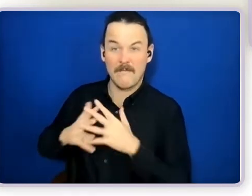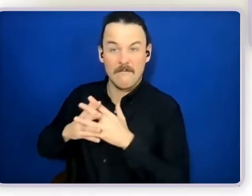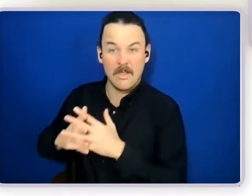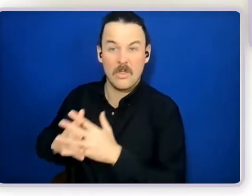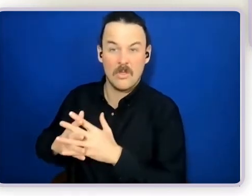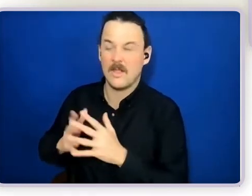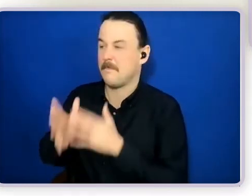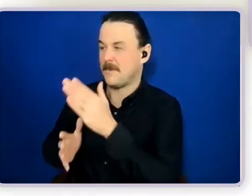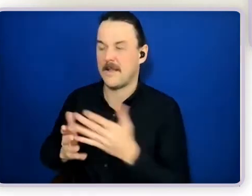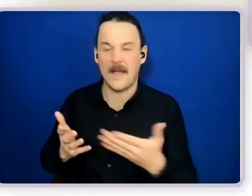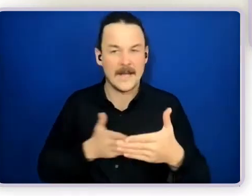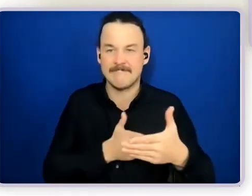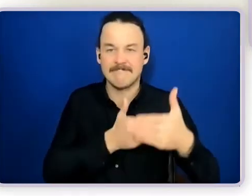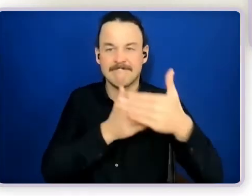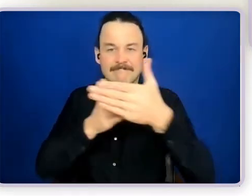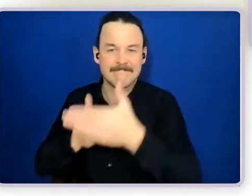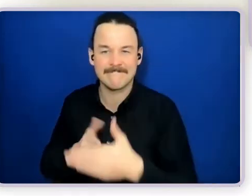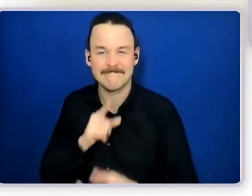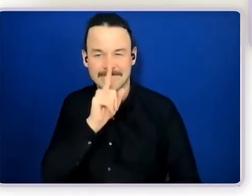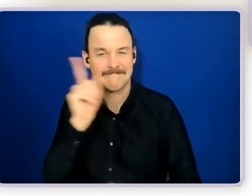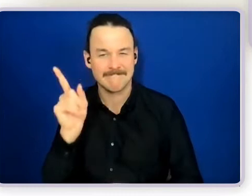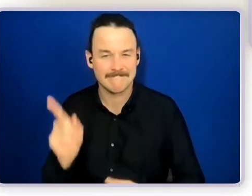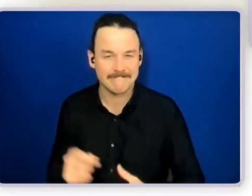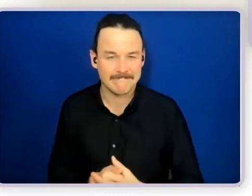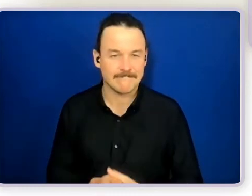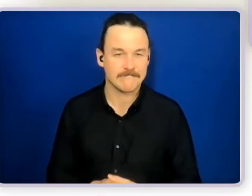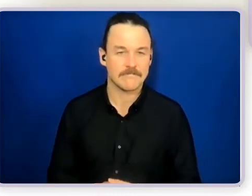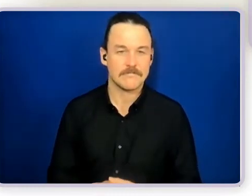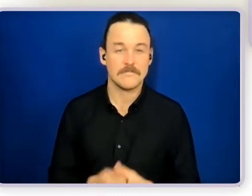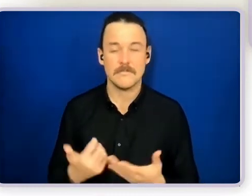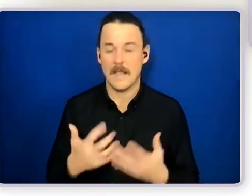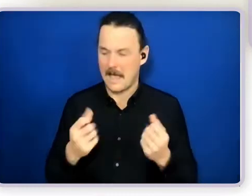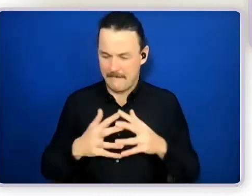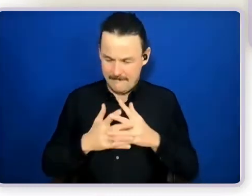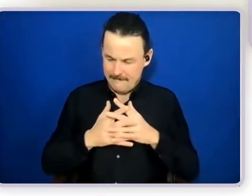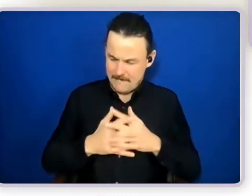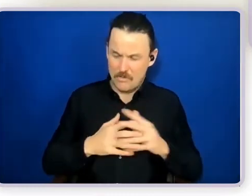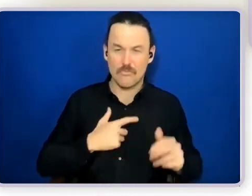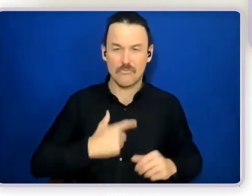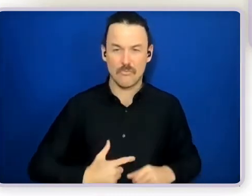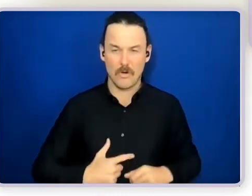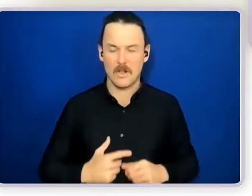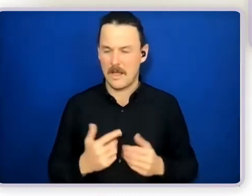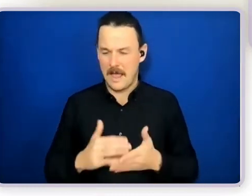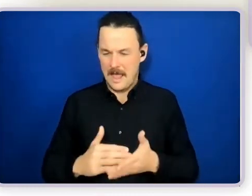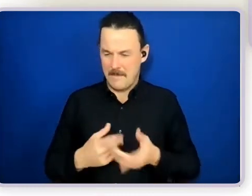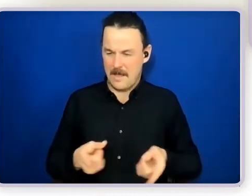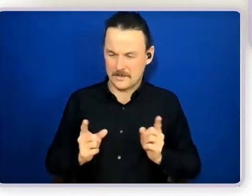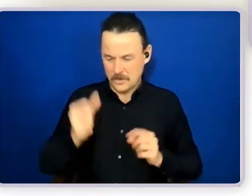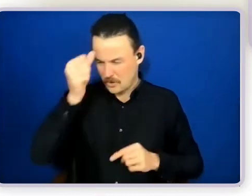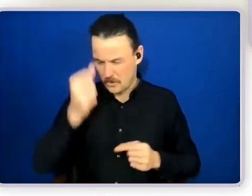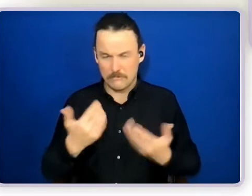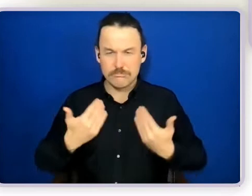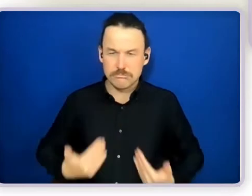Valued roles are also important in forming our identity, you know, our sense of worth, our sense of purpose, our self-esteem,